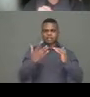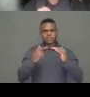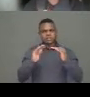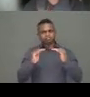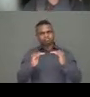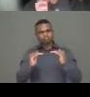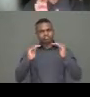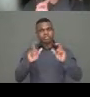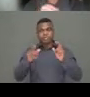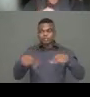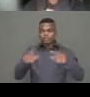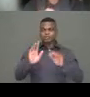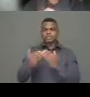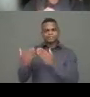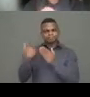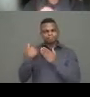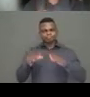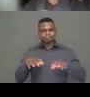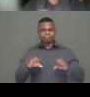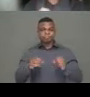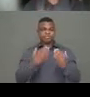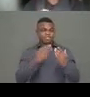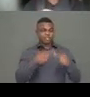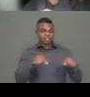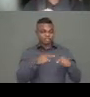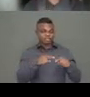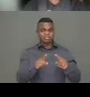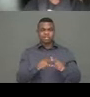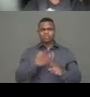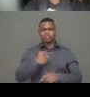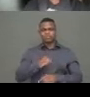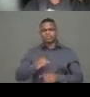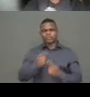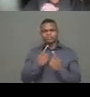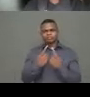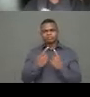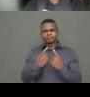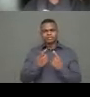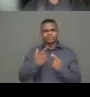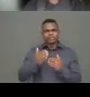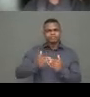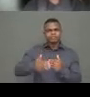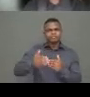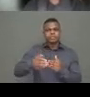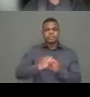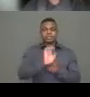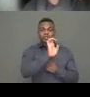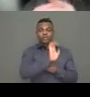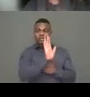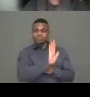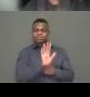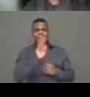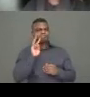the Global South. We're going to hear Rachel and Von Venture, the expert of CHS Alliance, talk a little bit more in detail.